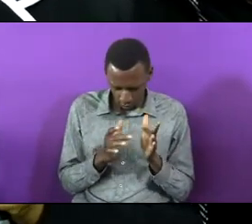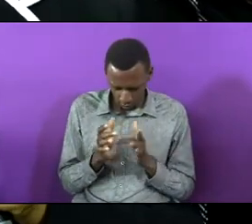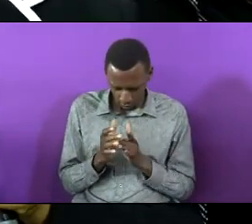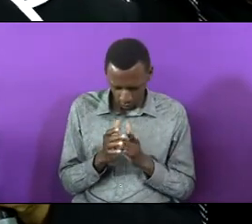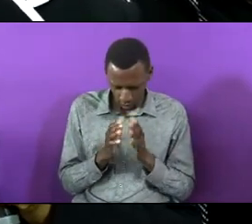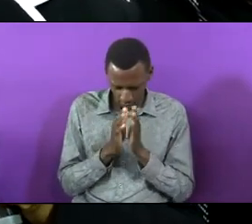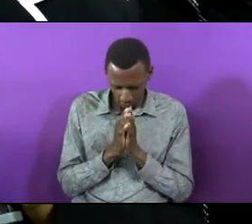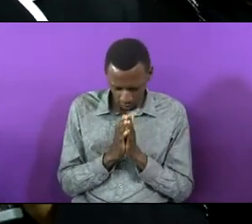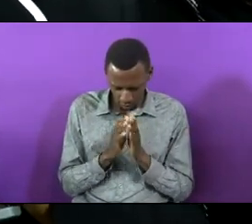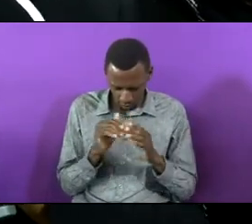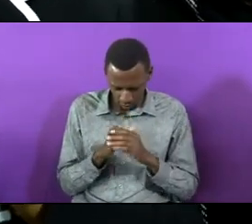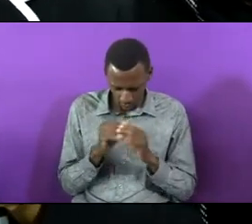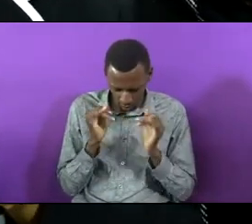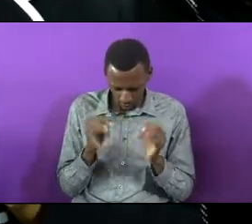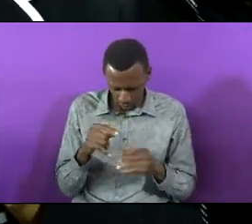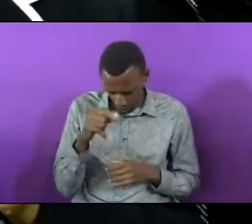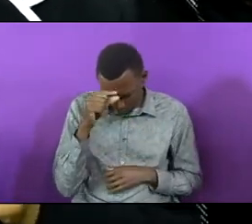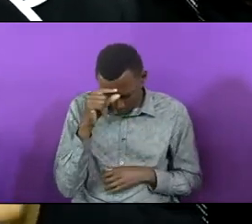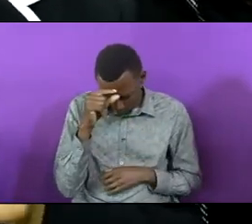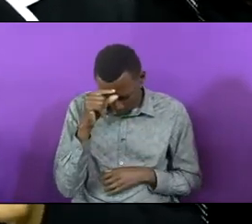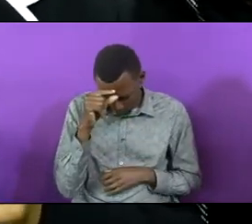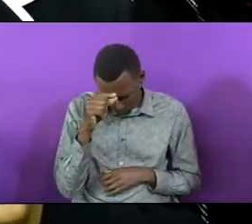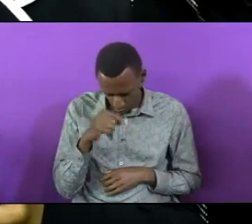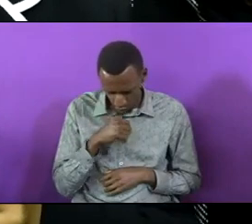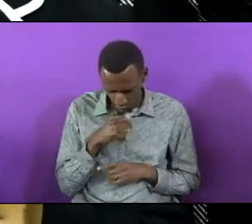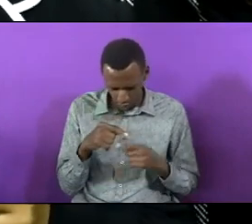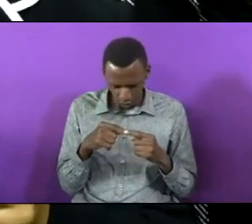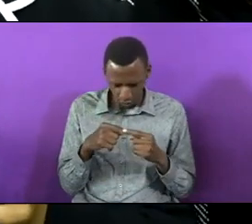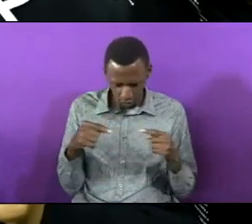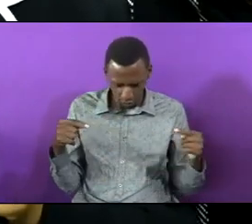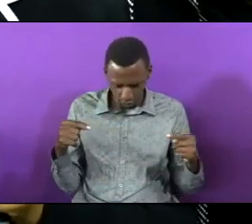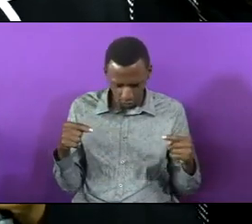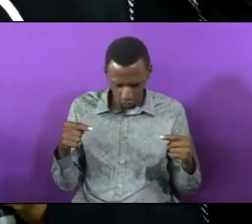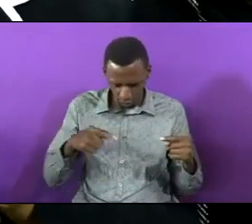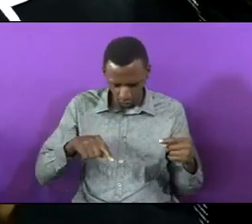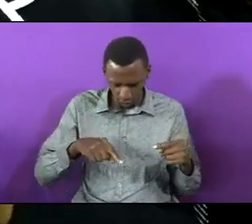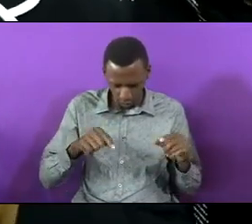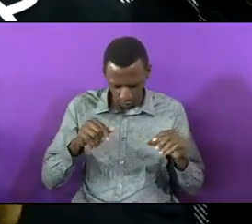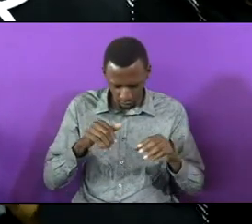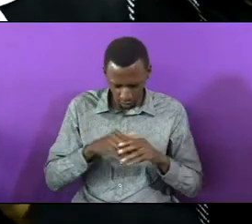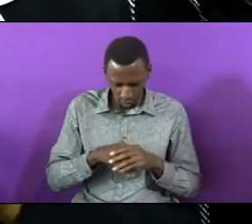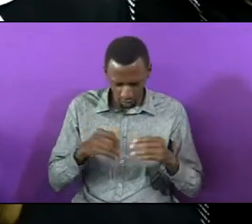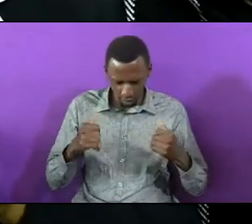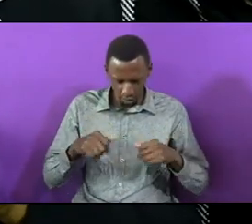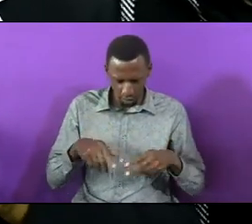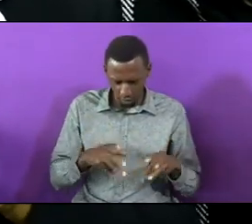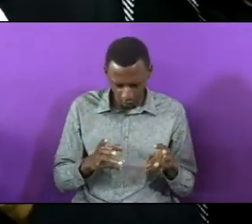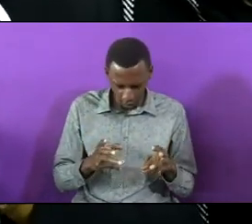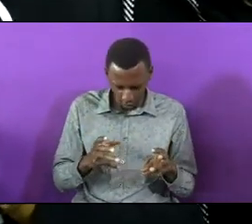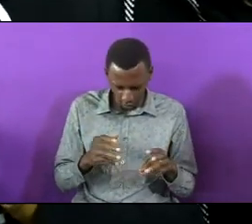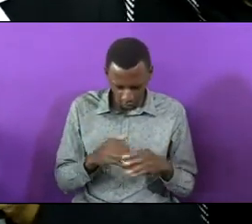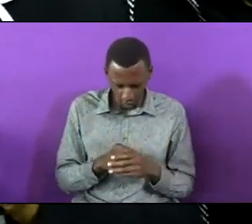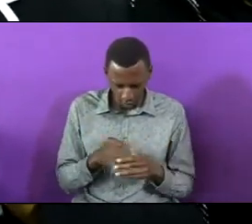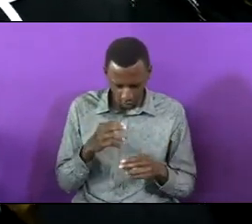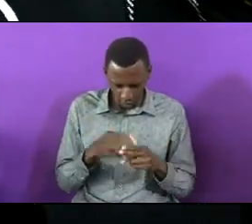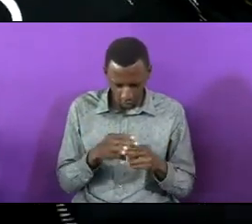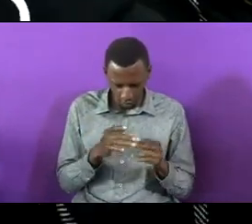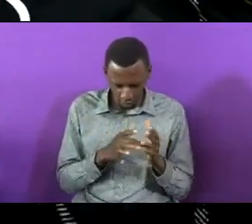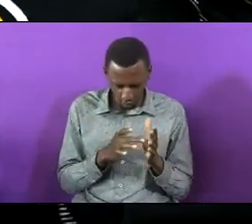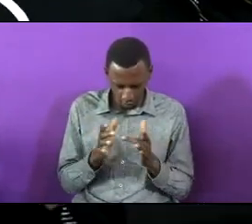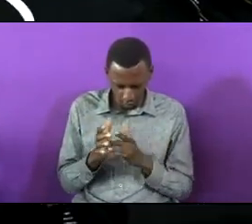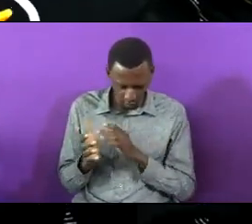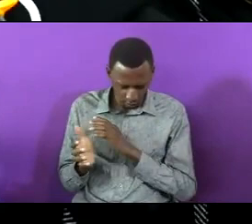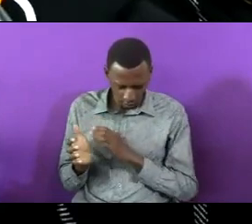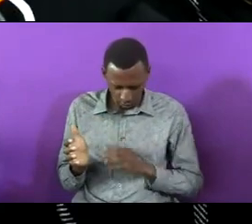the new government that it will not be against us in any way in the name of Jesus Christ that your